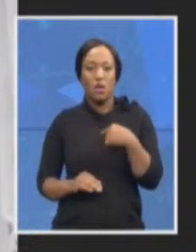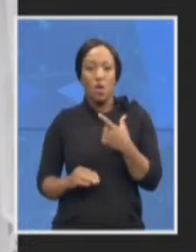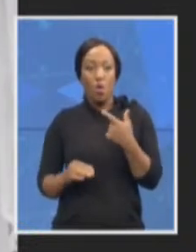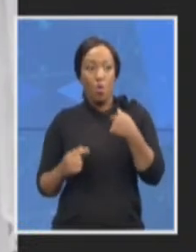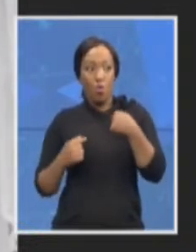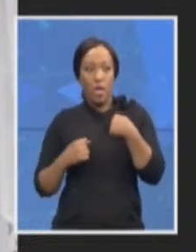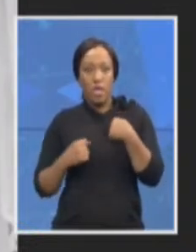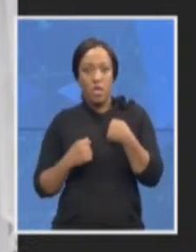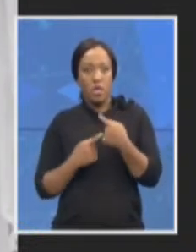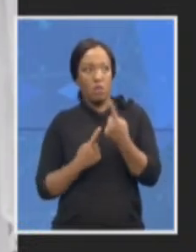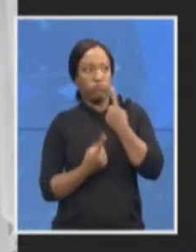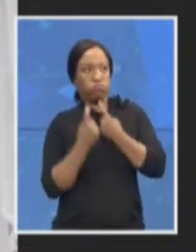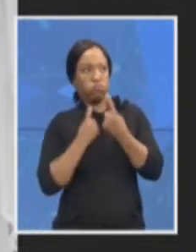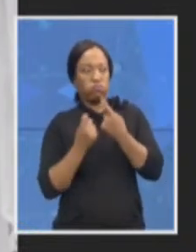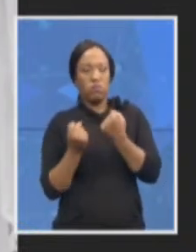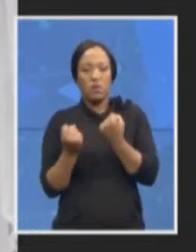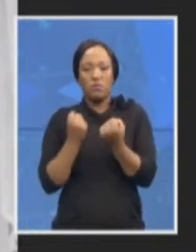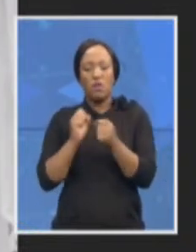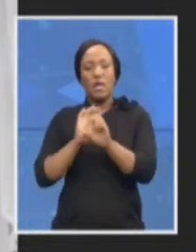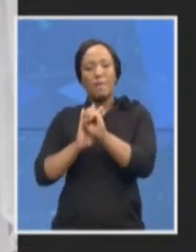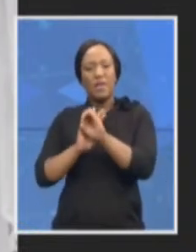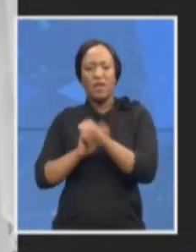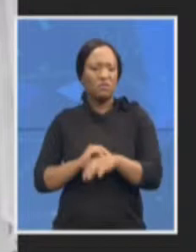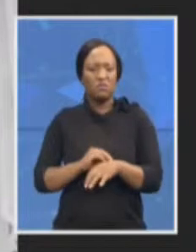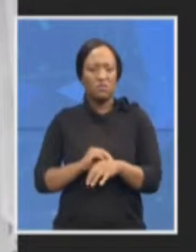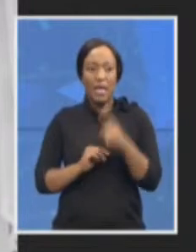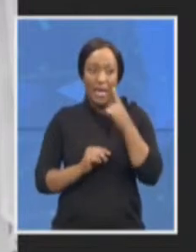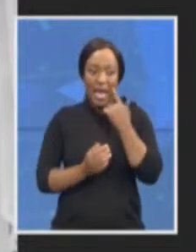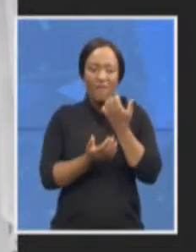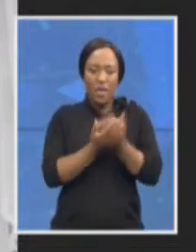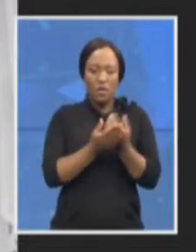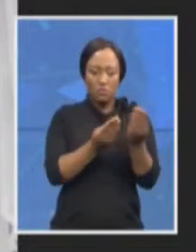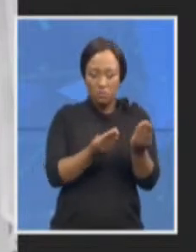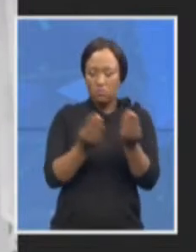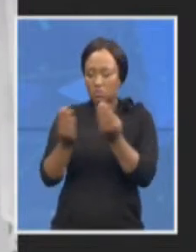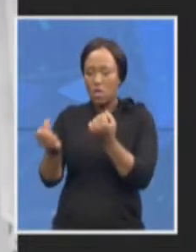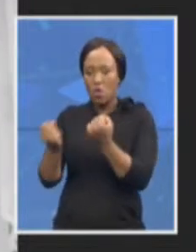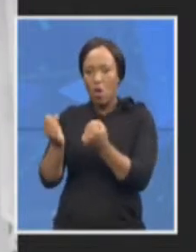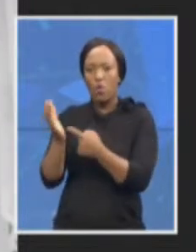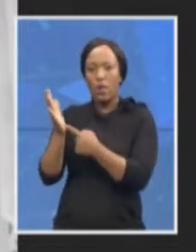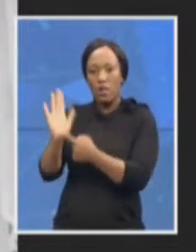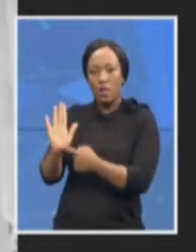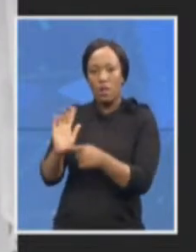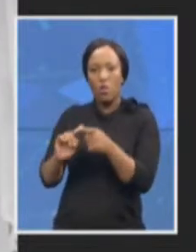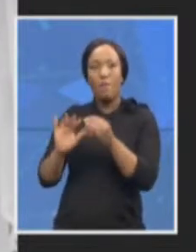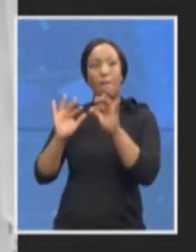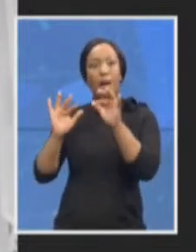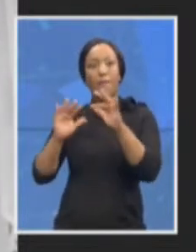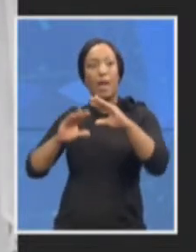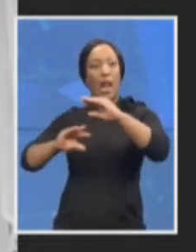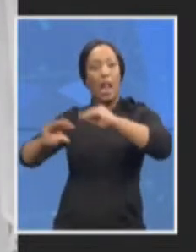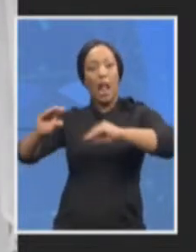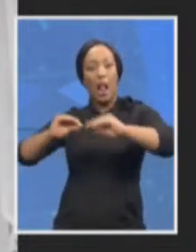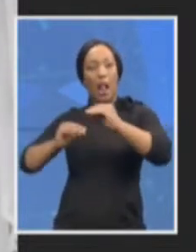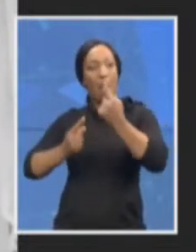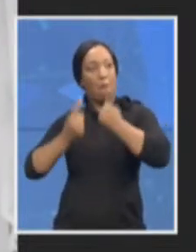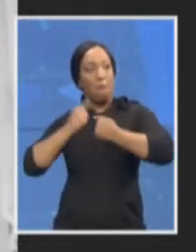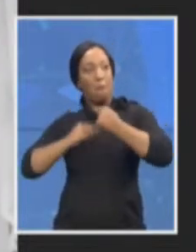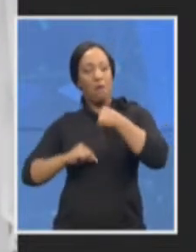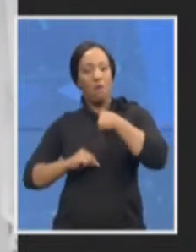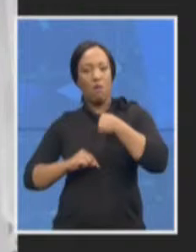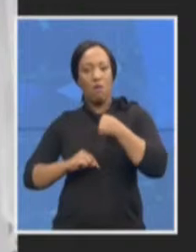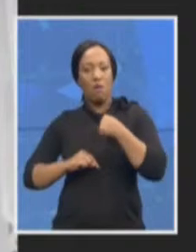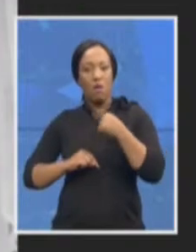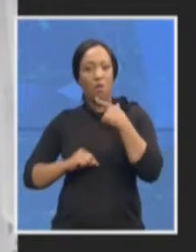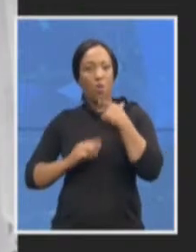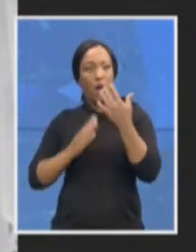itself and we will be not drawn into the public spat by high profile accused persons